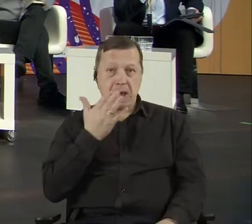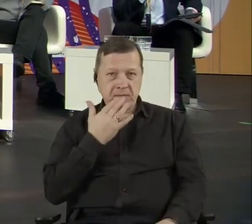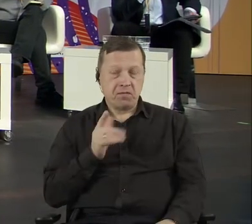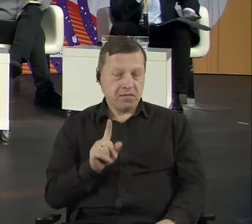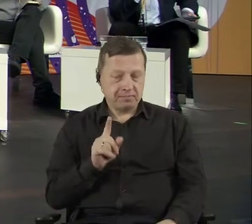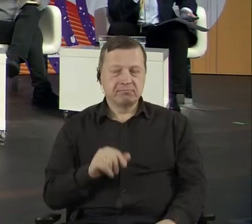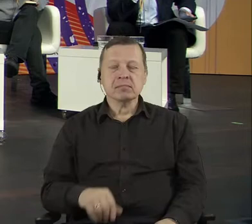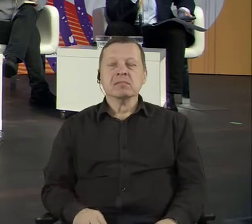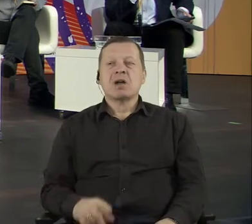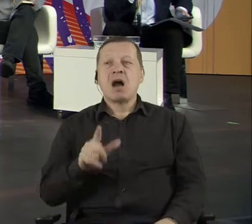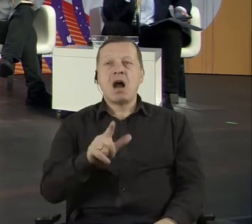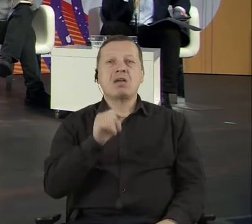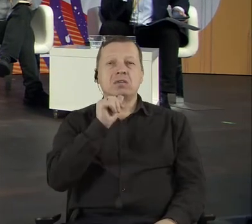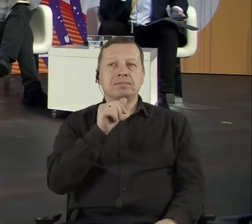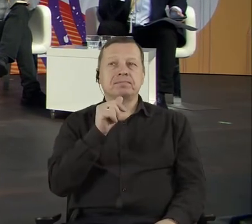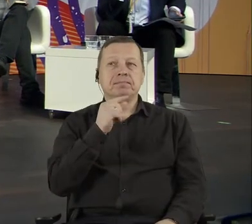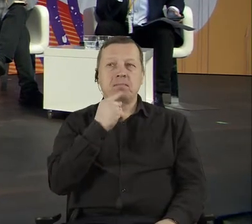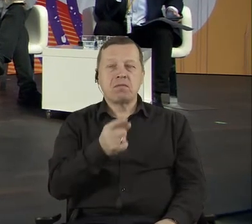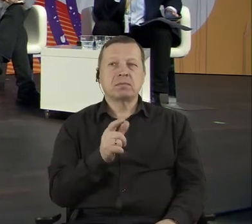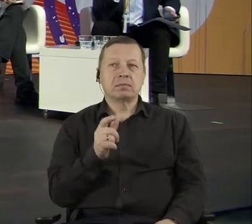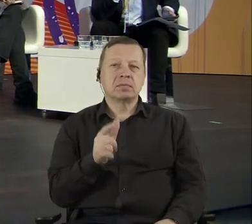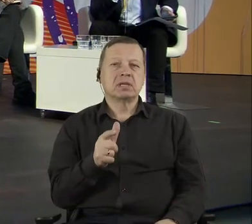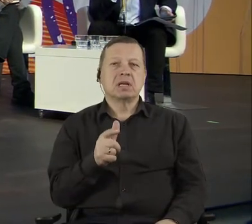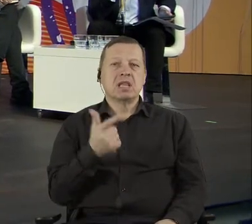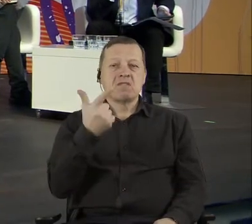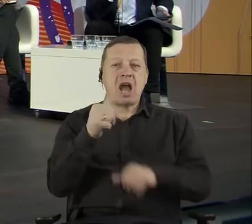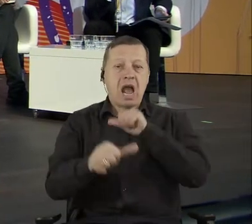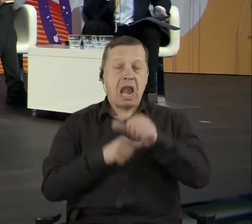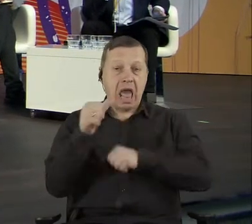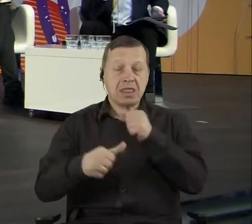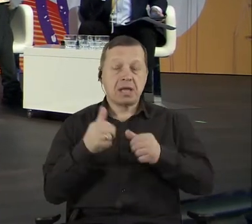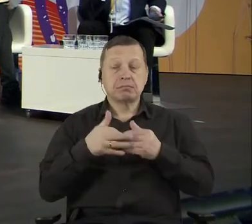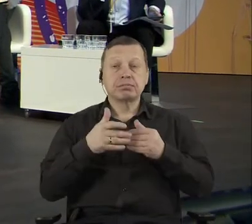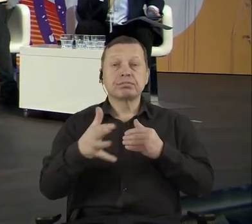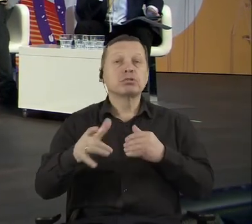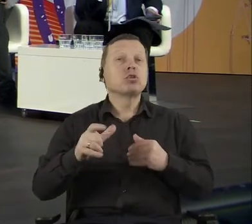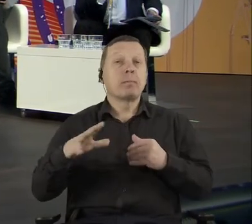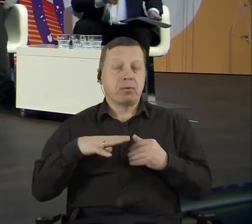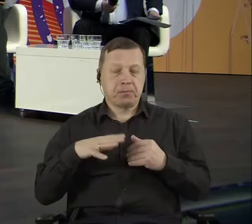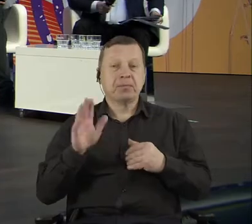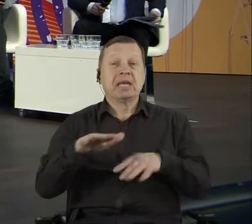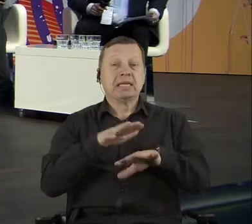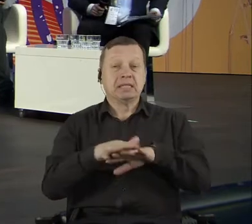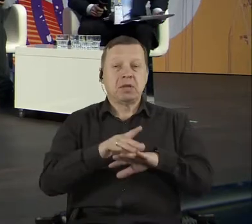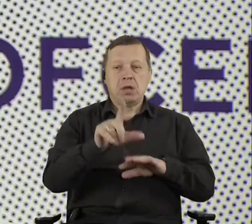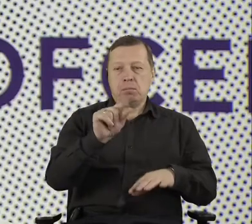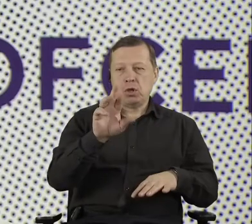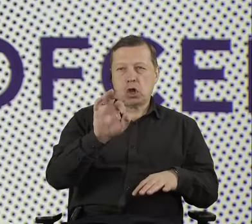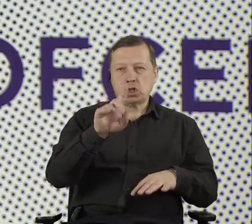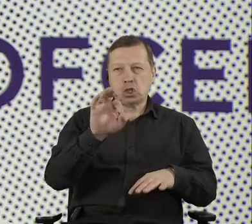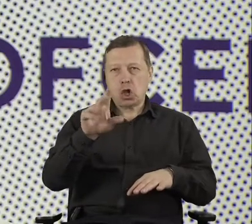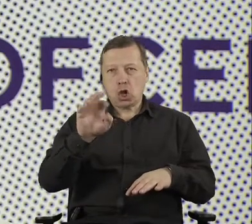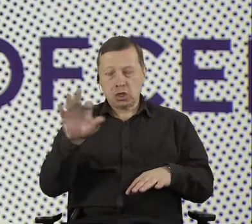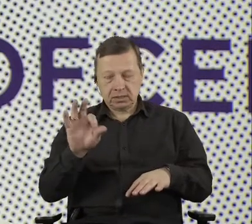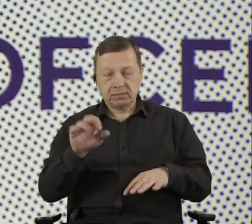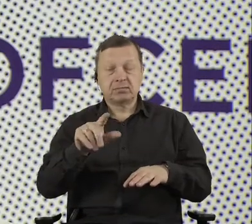we live now in two years. And so after the ProZora system was deployed, the Transparency International started working on